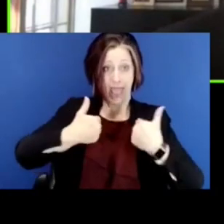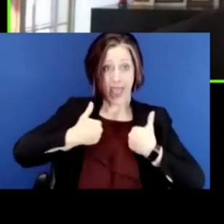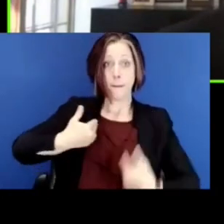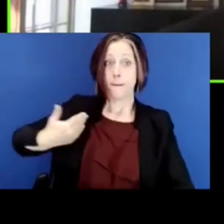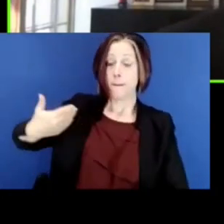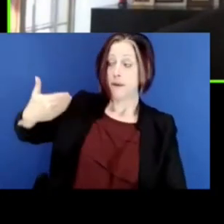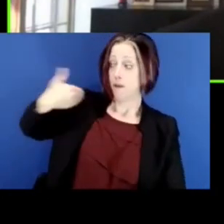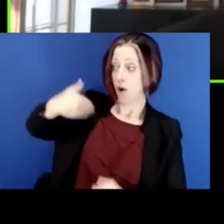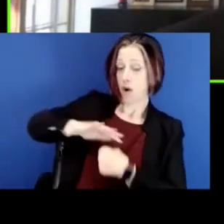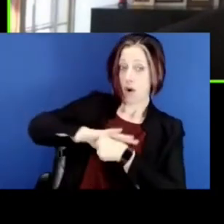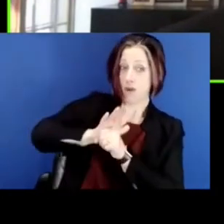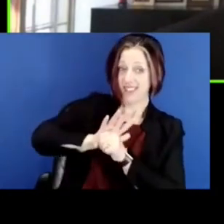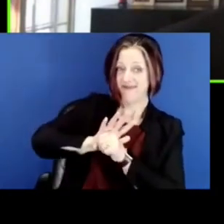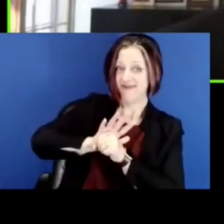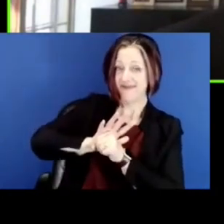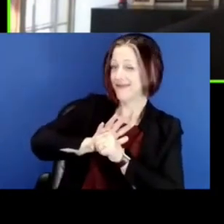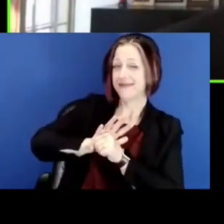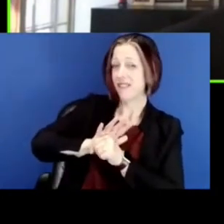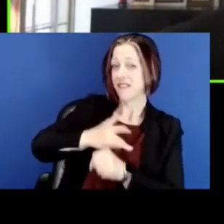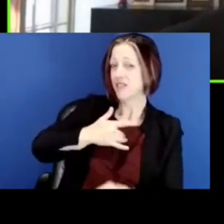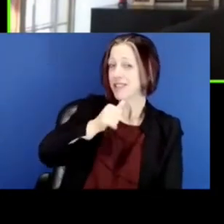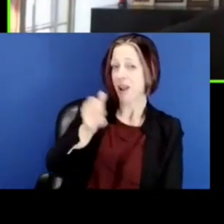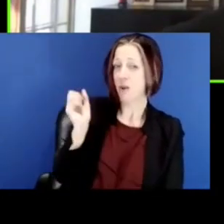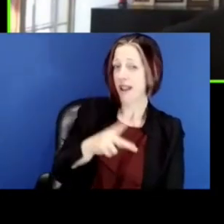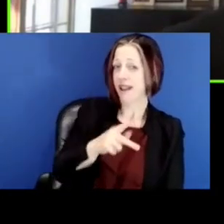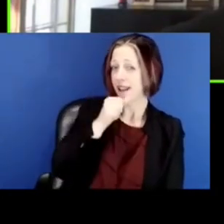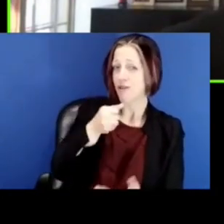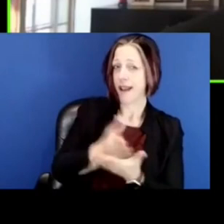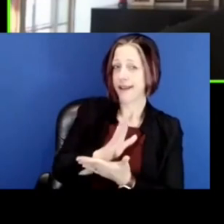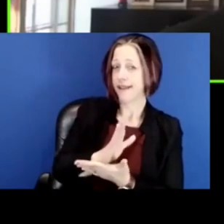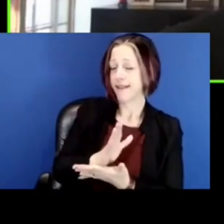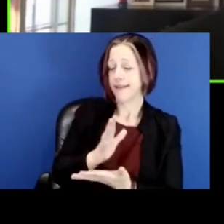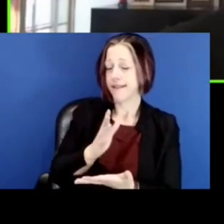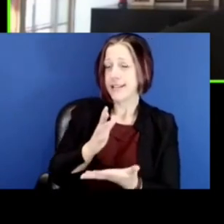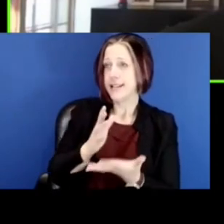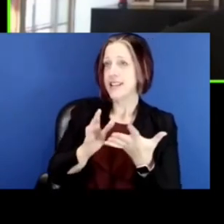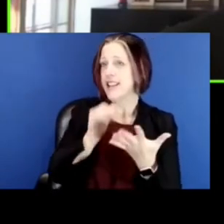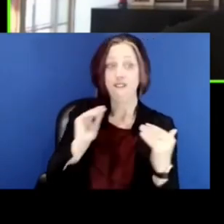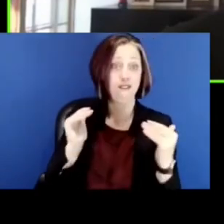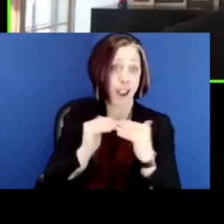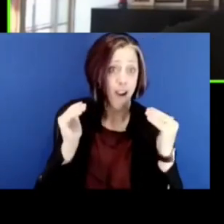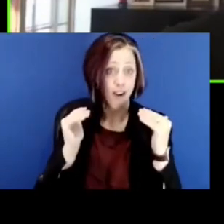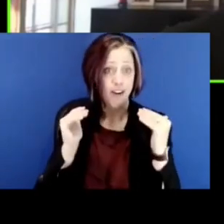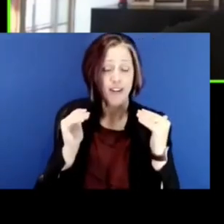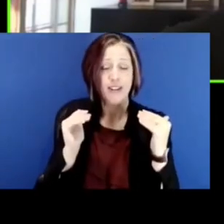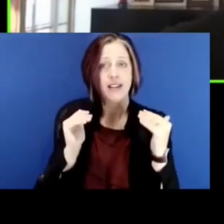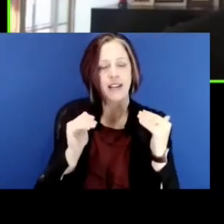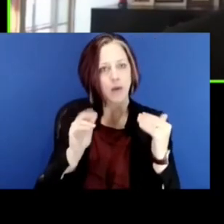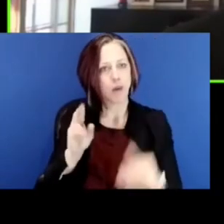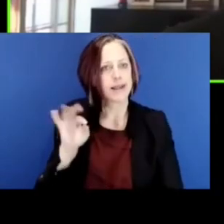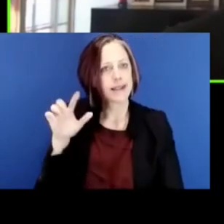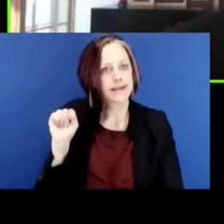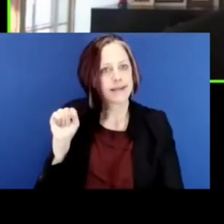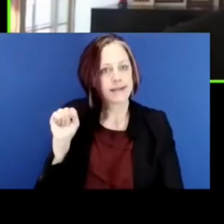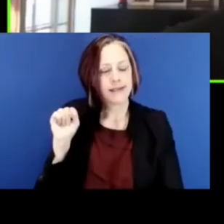COVID was not okay, was not all right, was not fair, equitable. It was racist. It